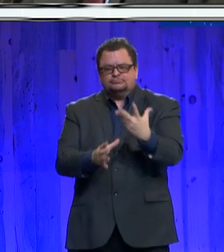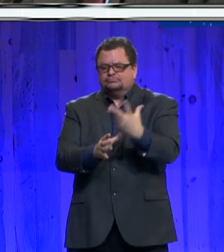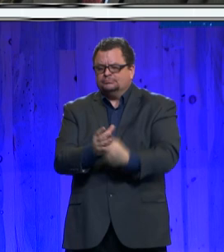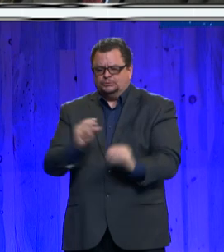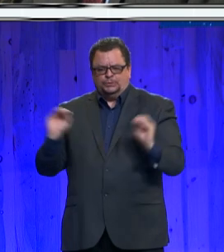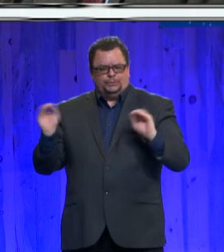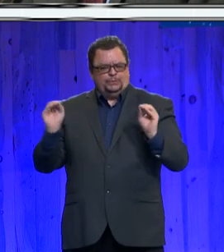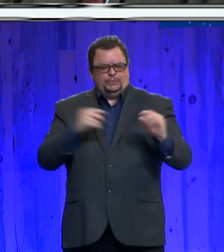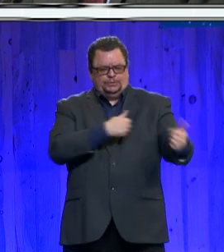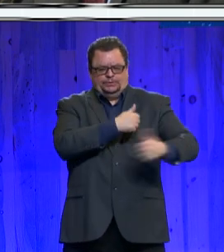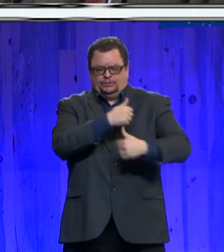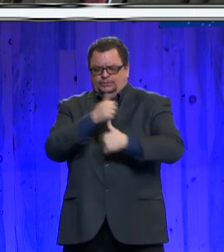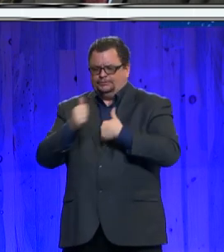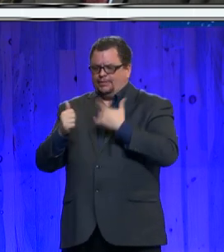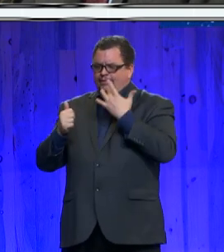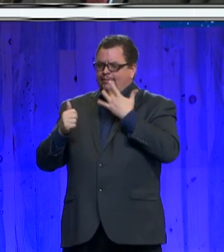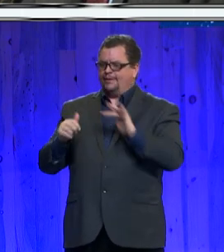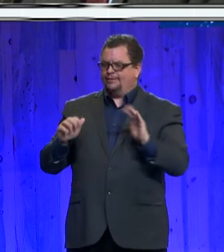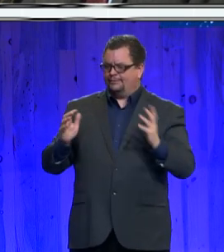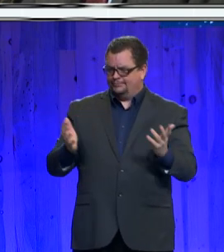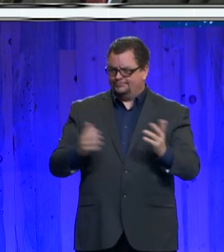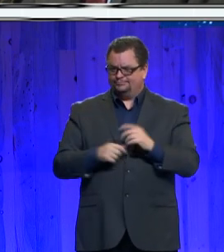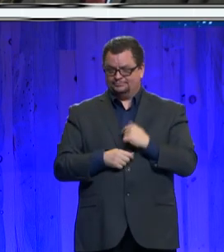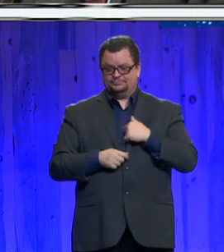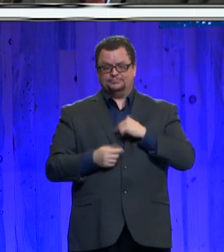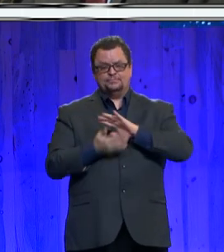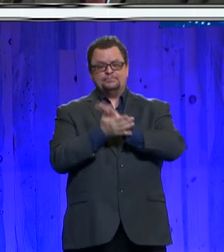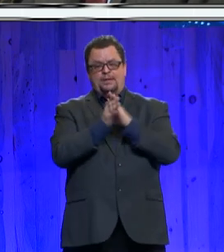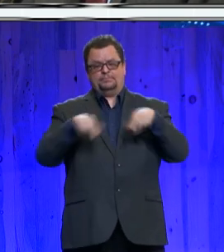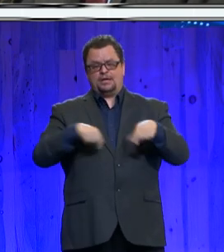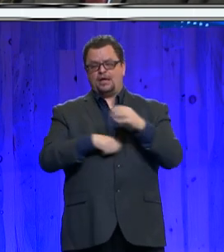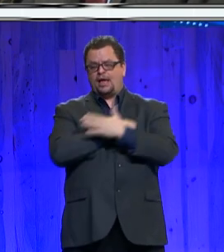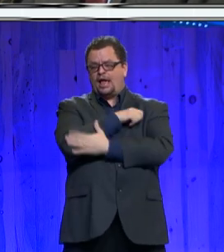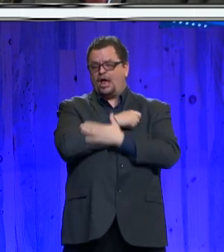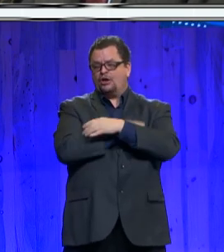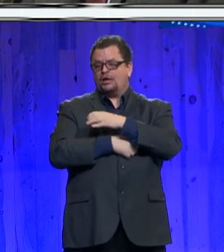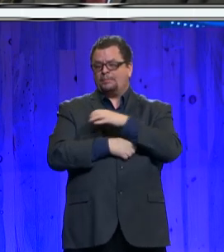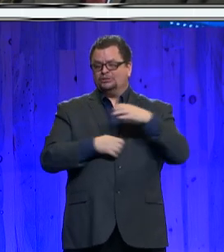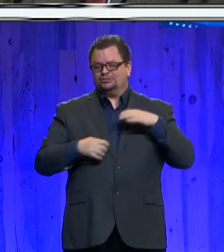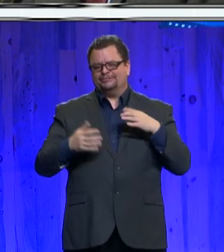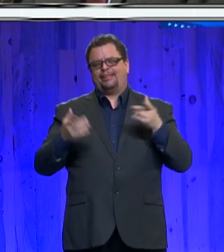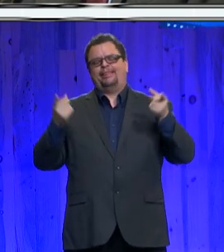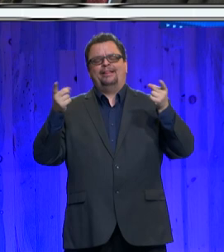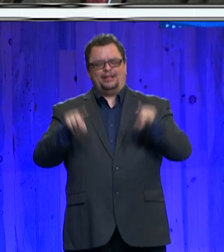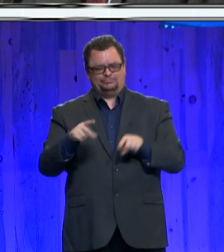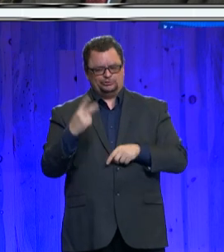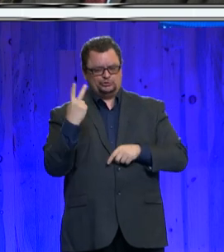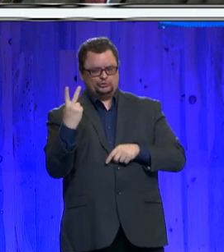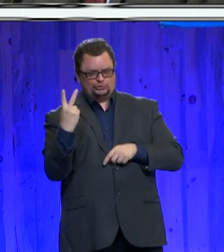I had to become a county commissioner to lose two deputy sheriffs while on duty.